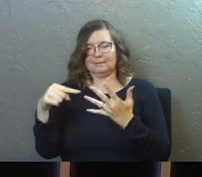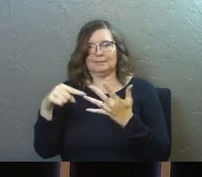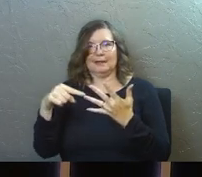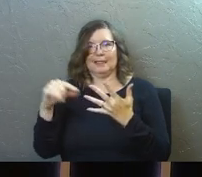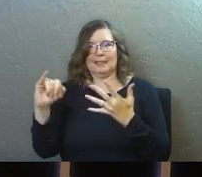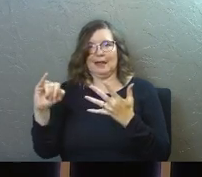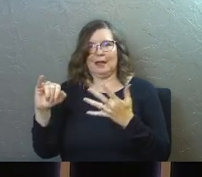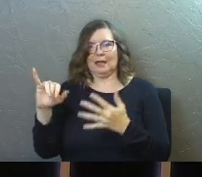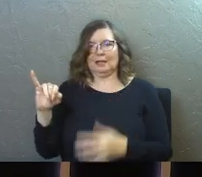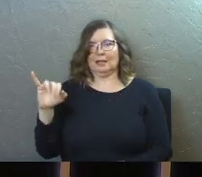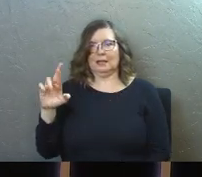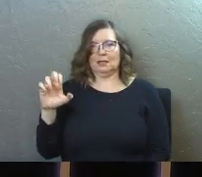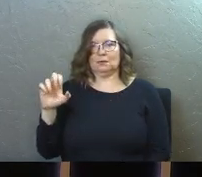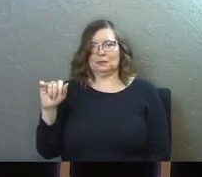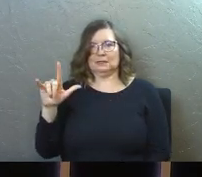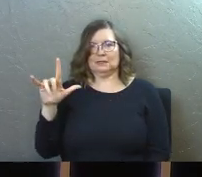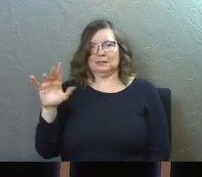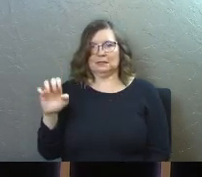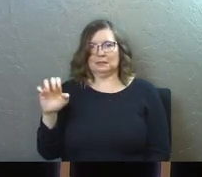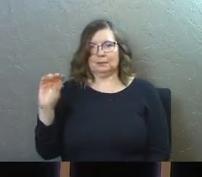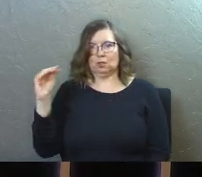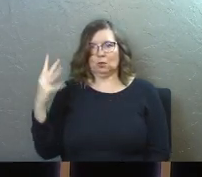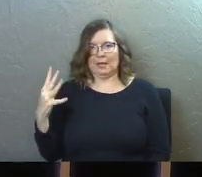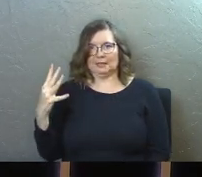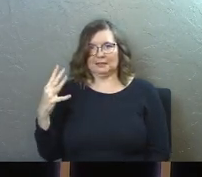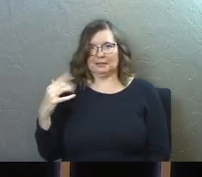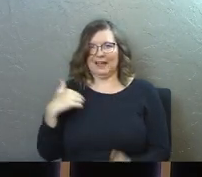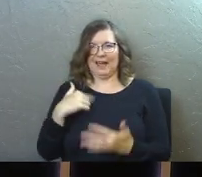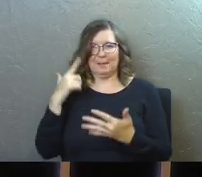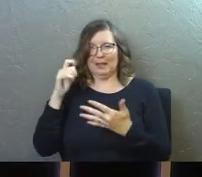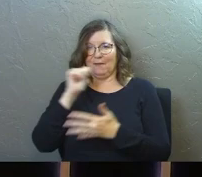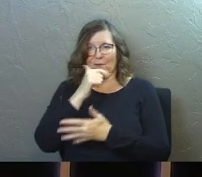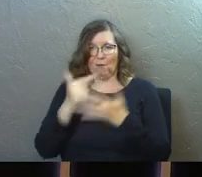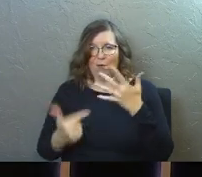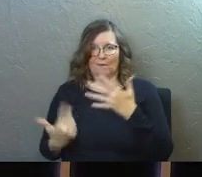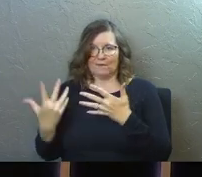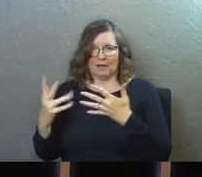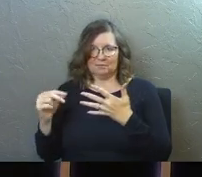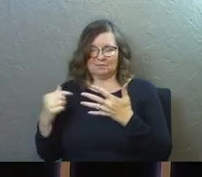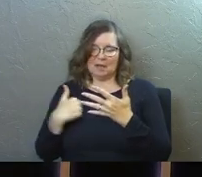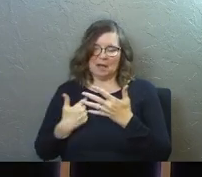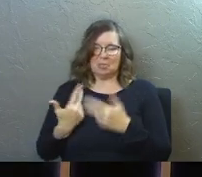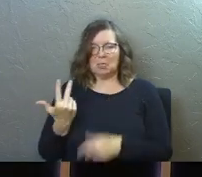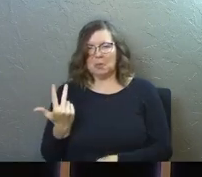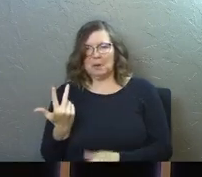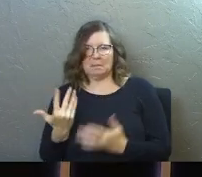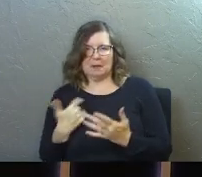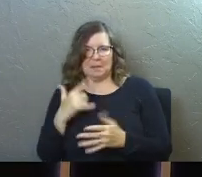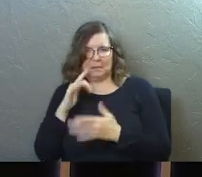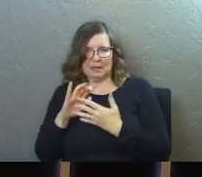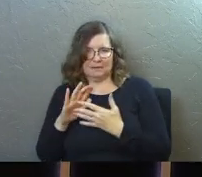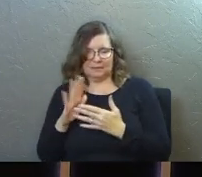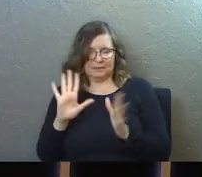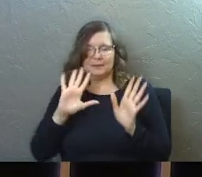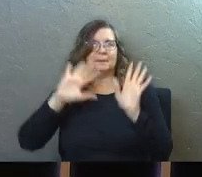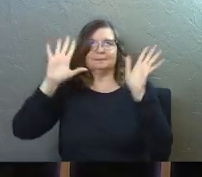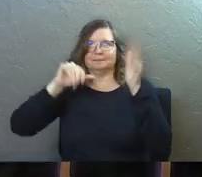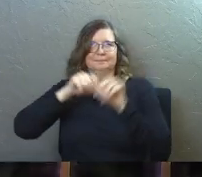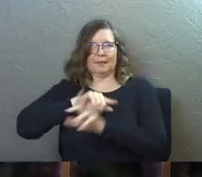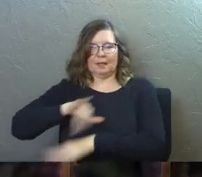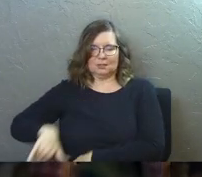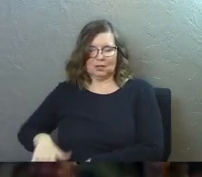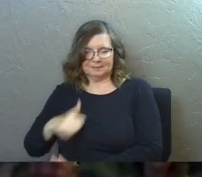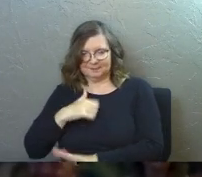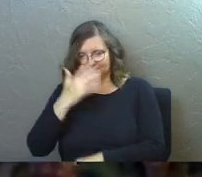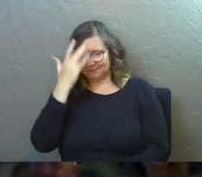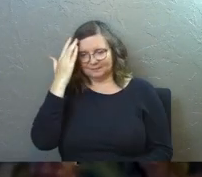just in case you're tracking things. I'm about a three pointer. That could be my Baptist heritage. That's all the, I'm done. I'm done with all that. I'm sorry.